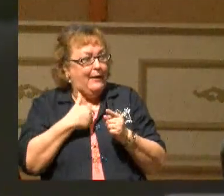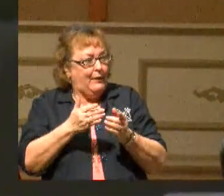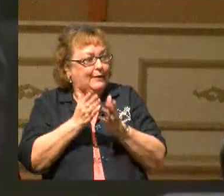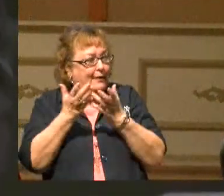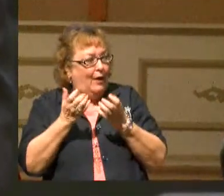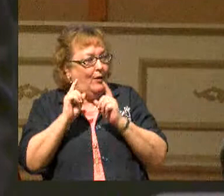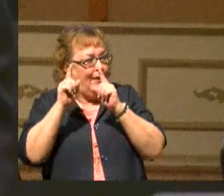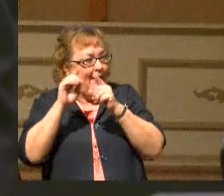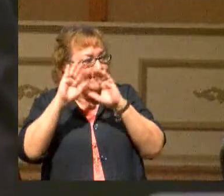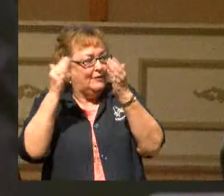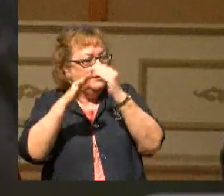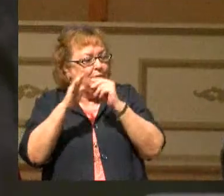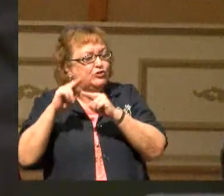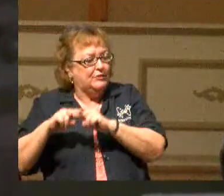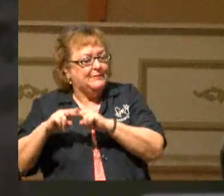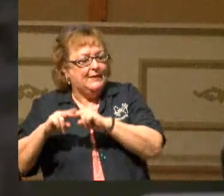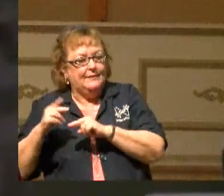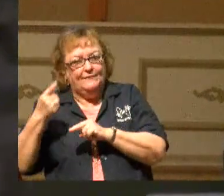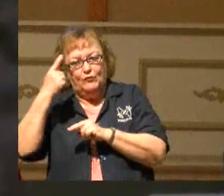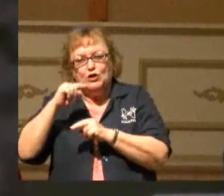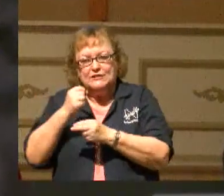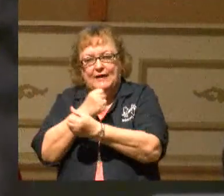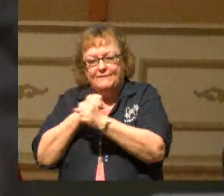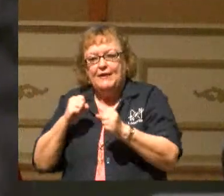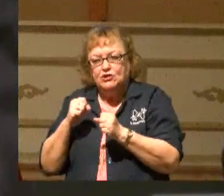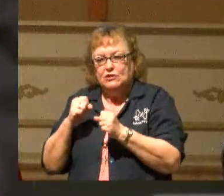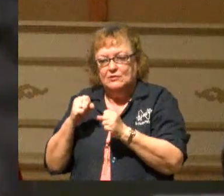And that was what she was leaning on for her salvation.